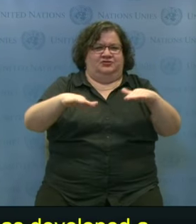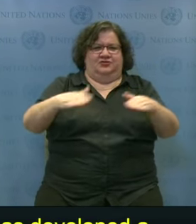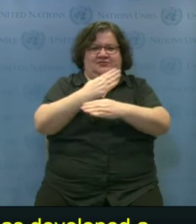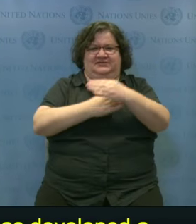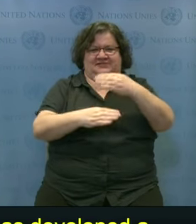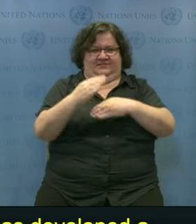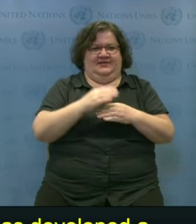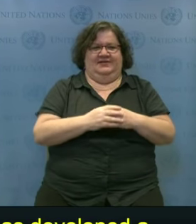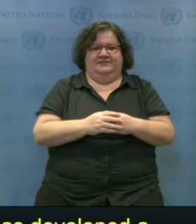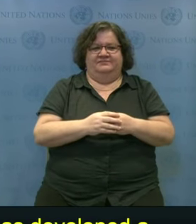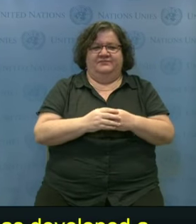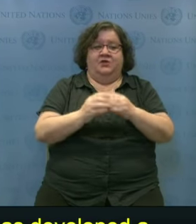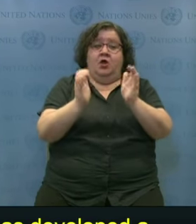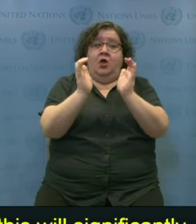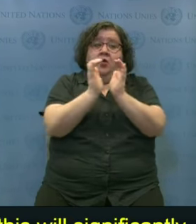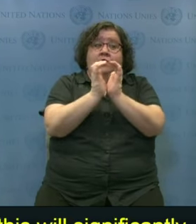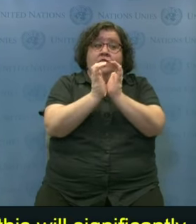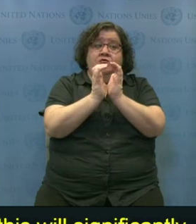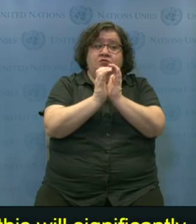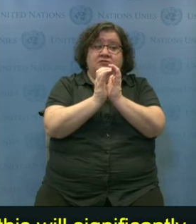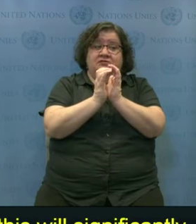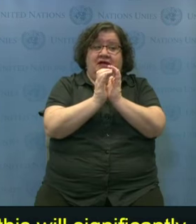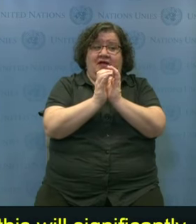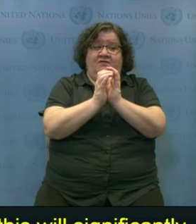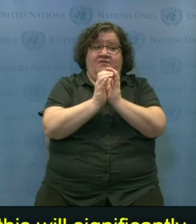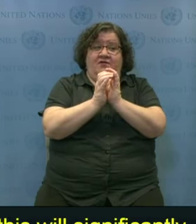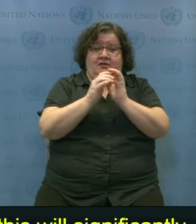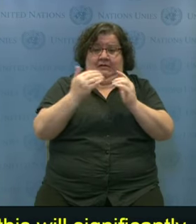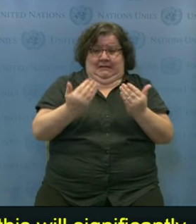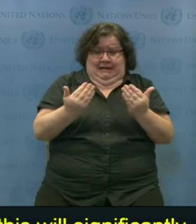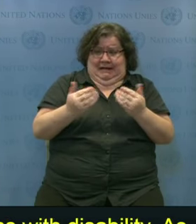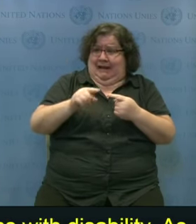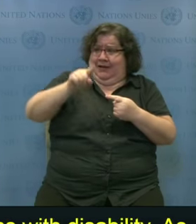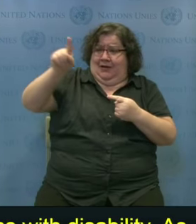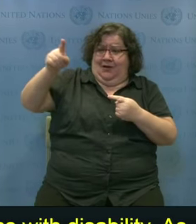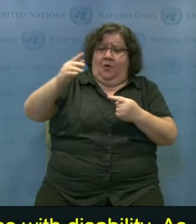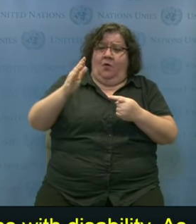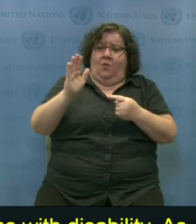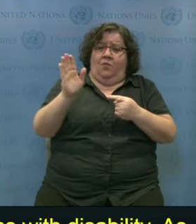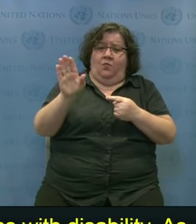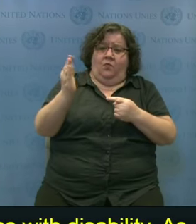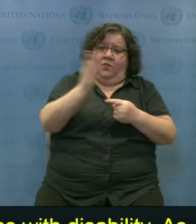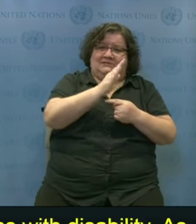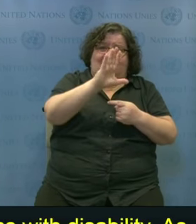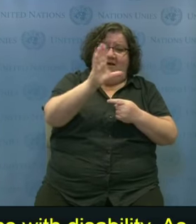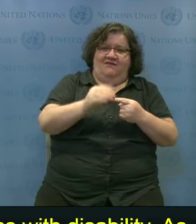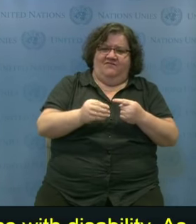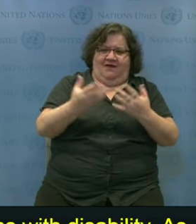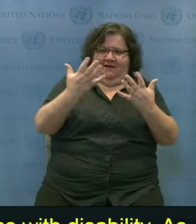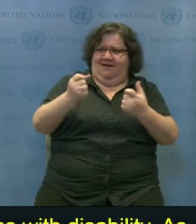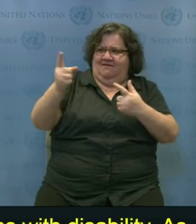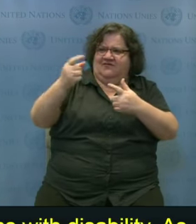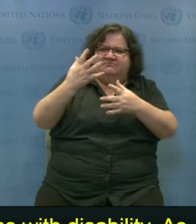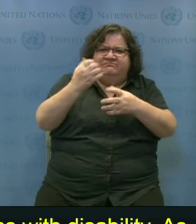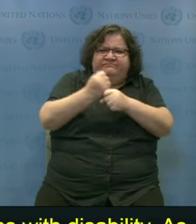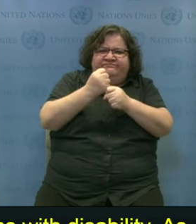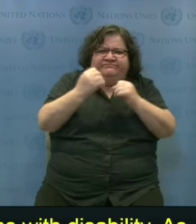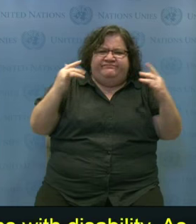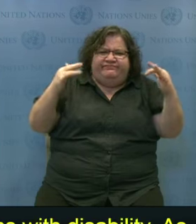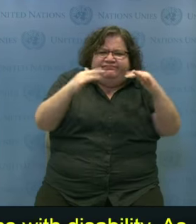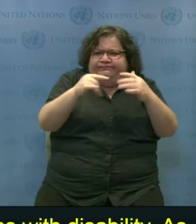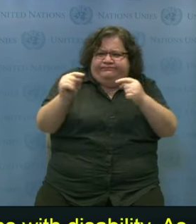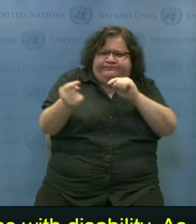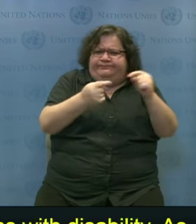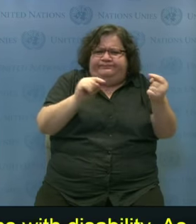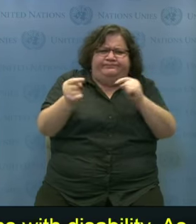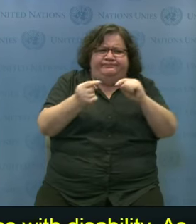where several national statistical offices and UN partners are right now discussing on how to make, how to